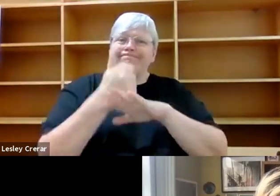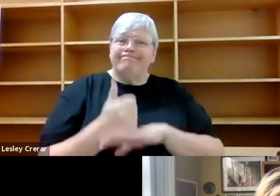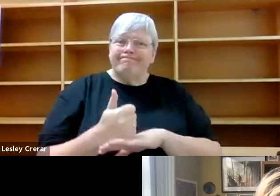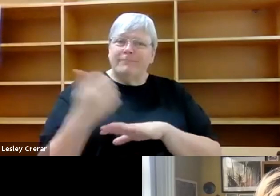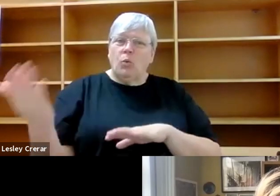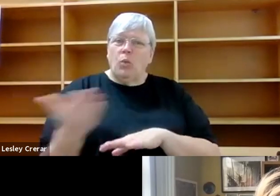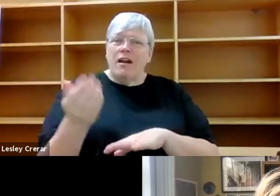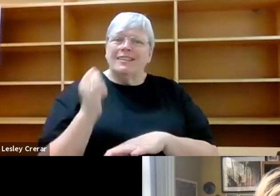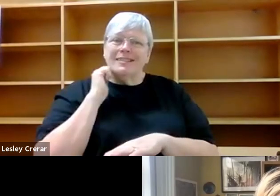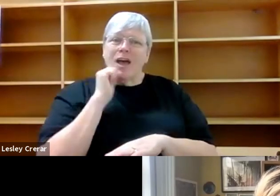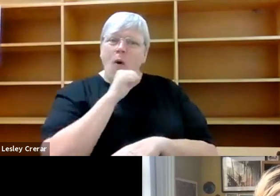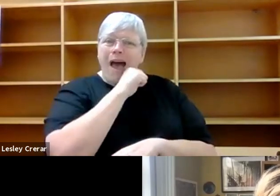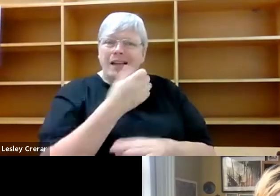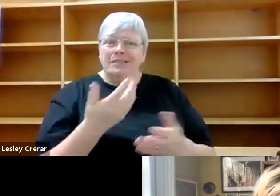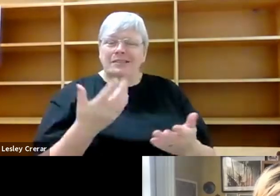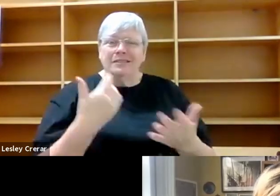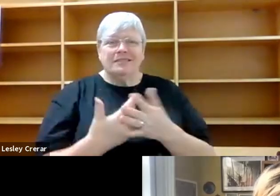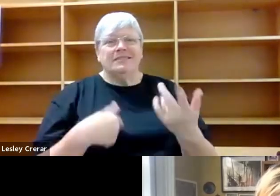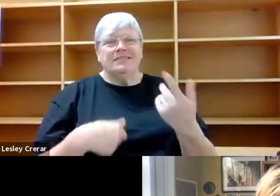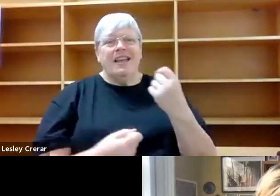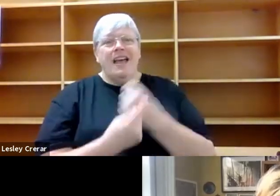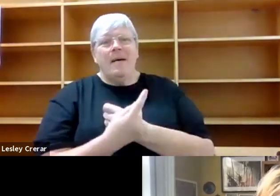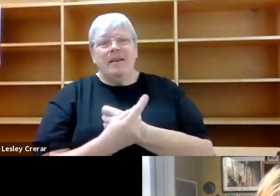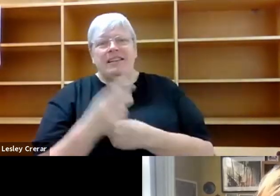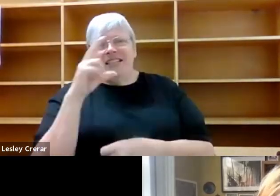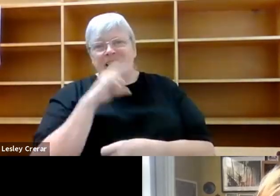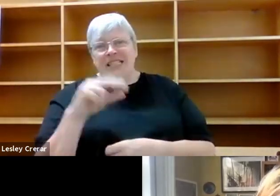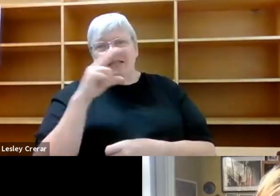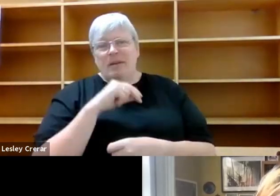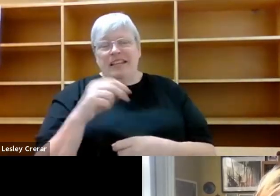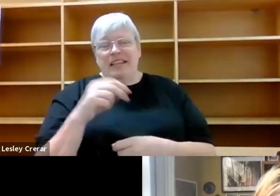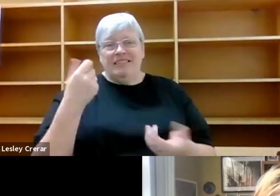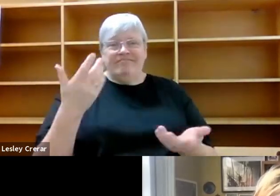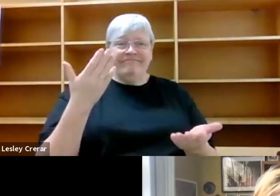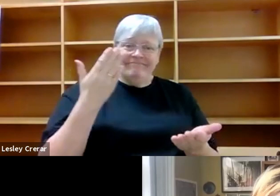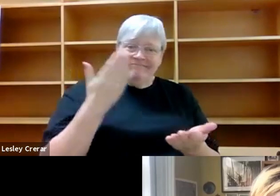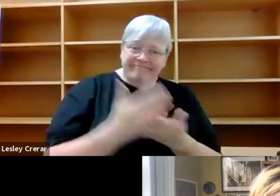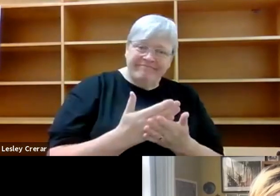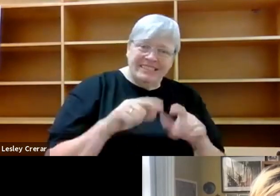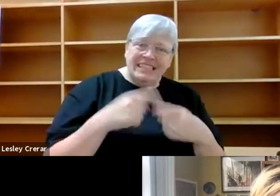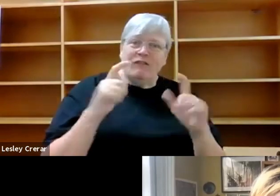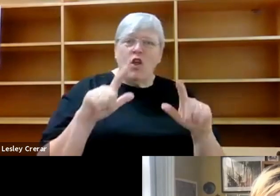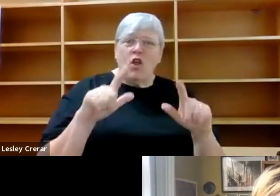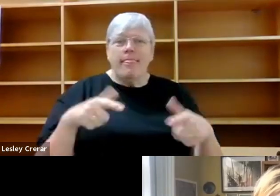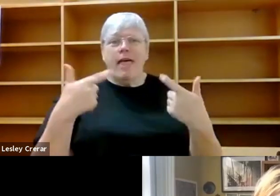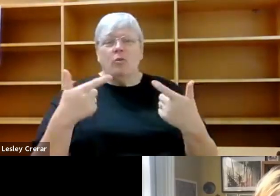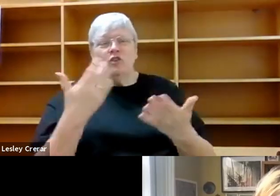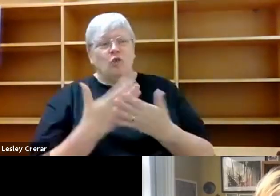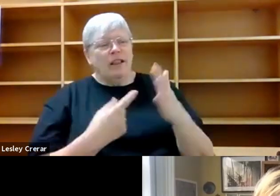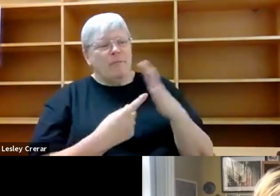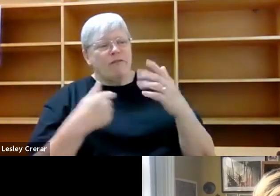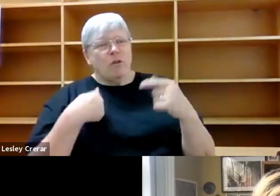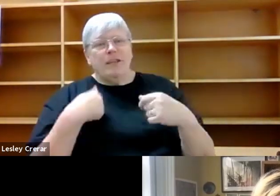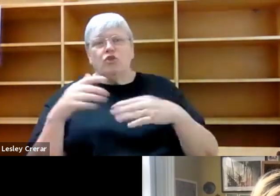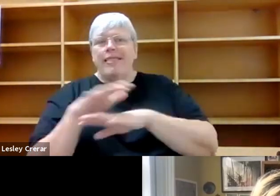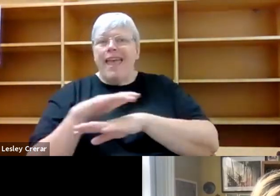for me, at least took place in speaking Mandarin. Um, but I also feel like it was really important for me to layer questions of language